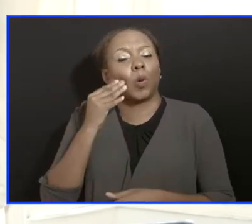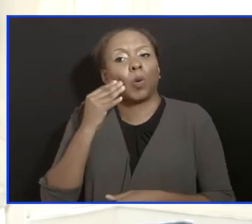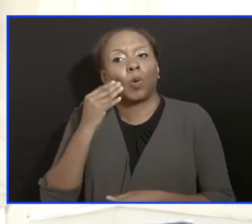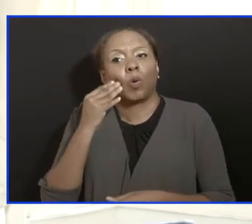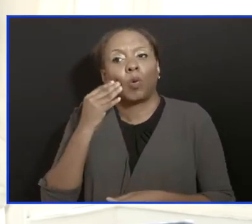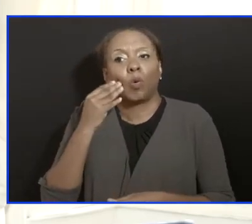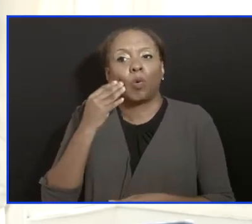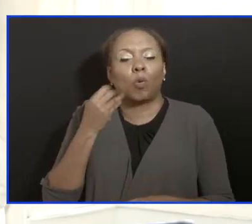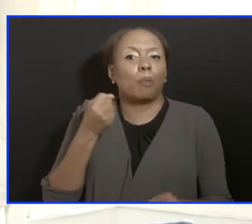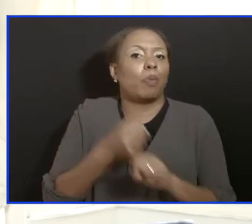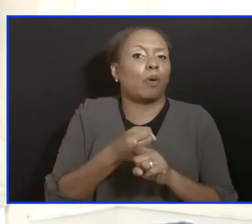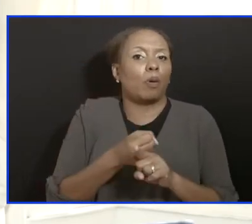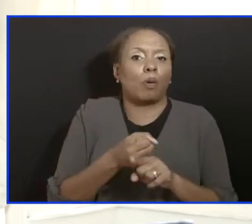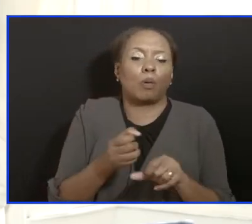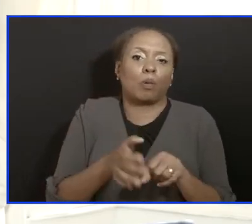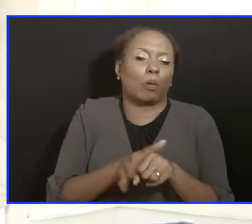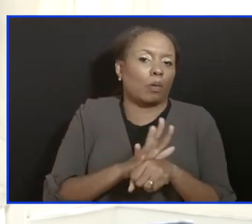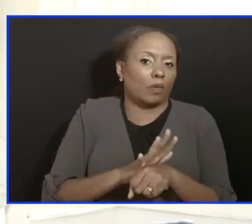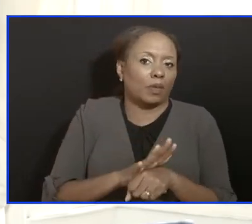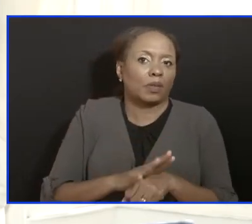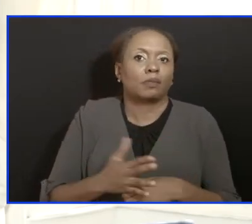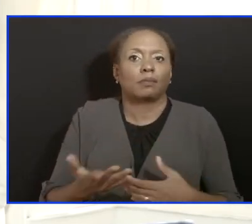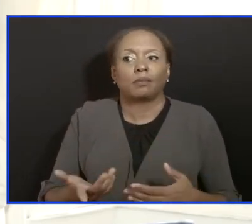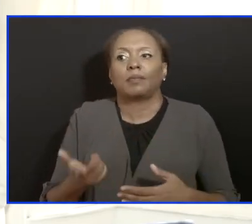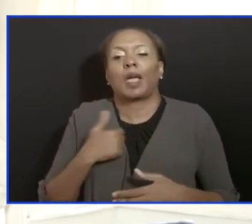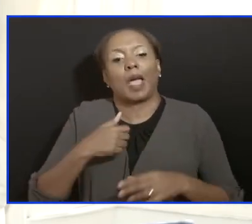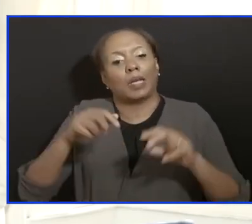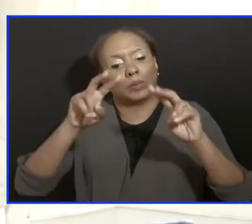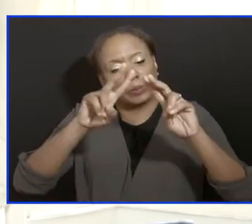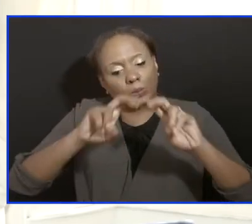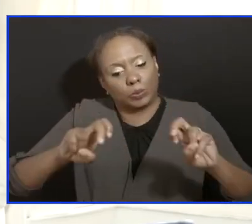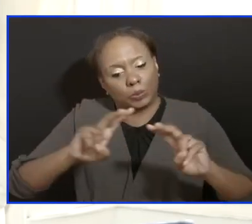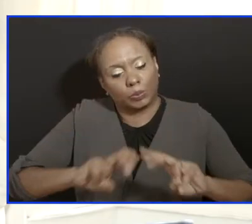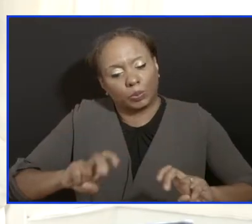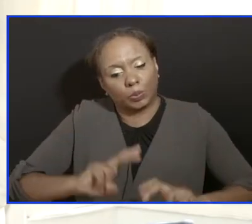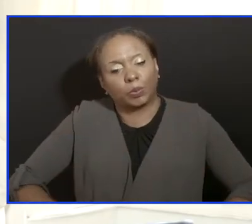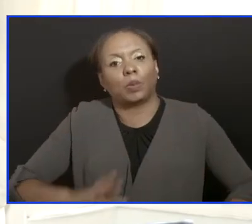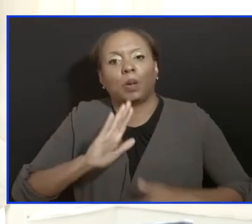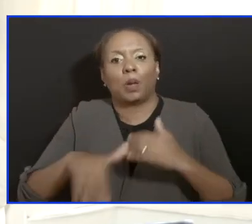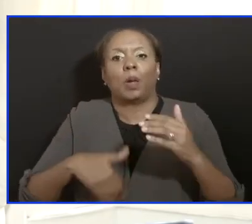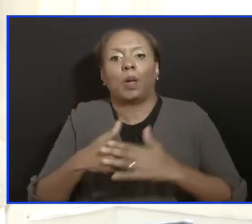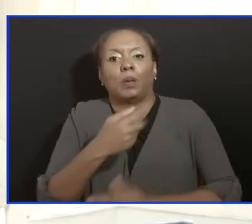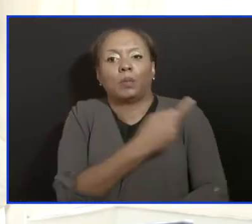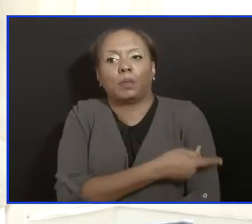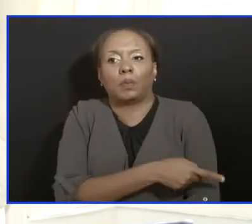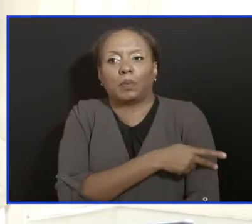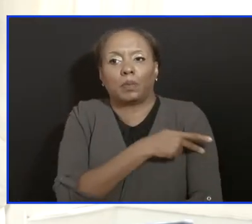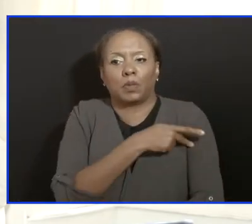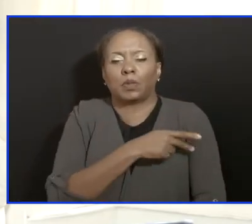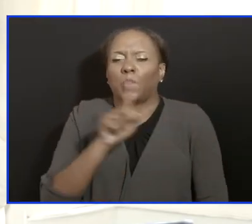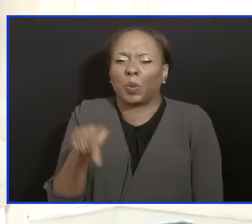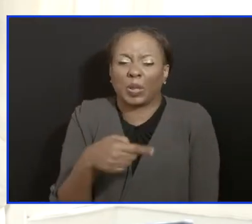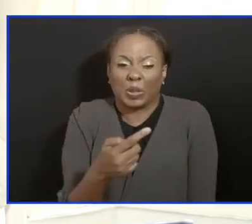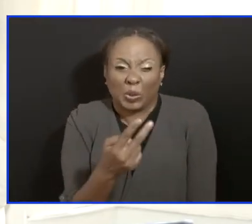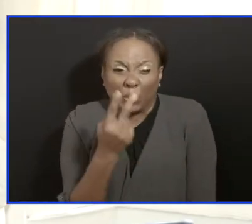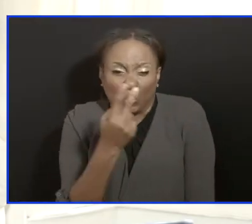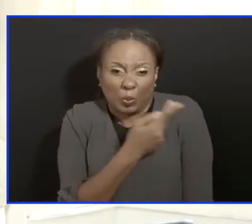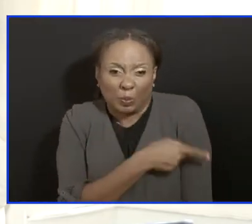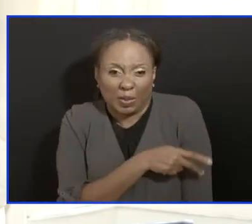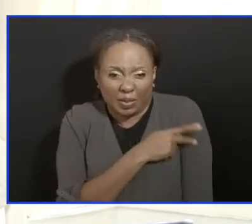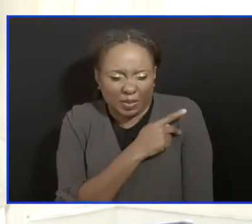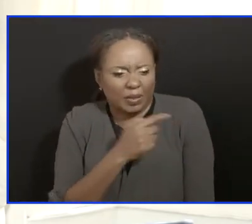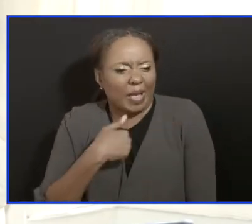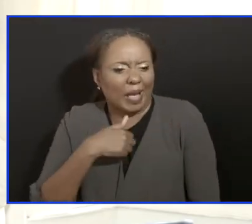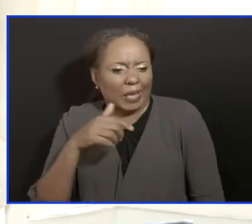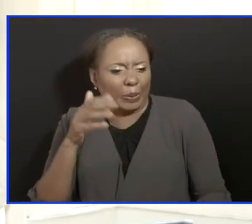But again, all is not lost. I personally reviewed all the patients in that facility and there were only two patients of concern. And I think both